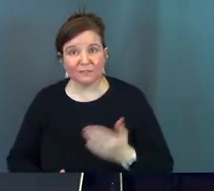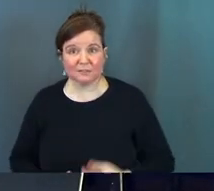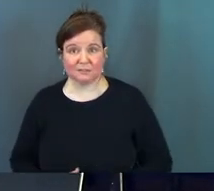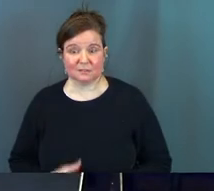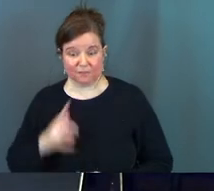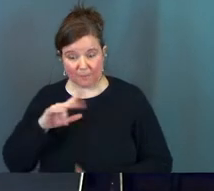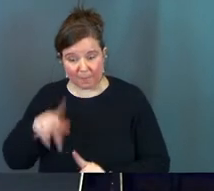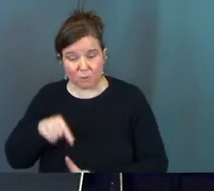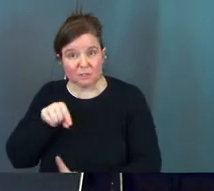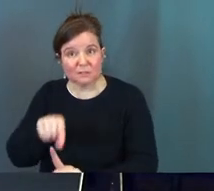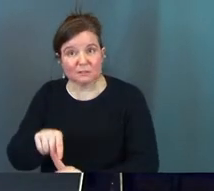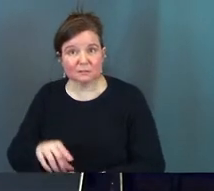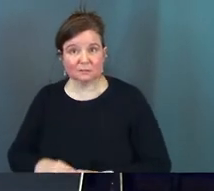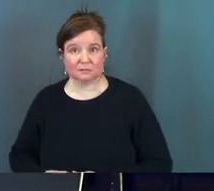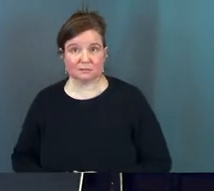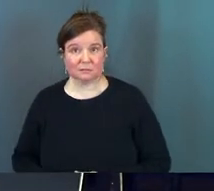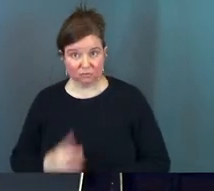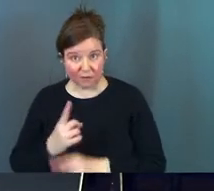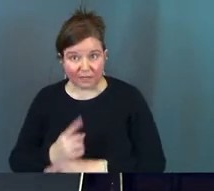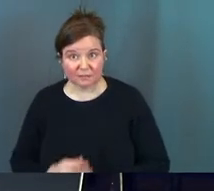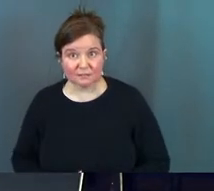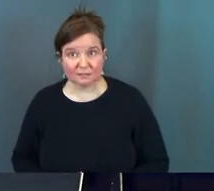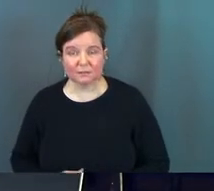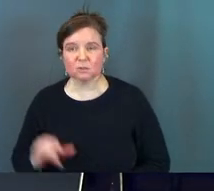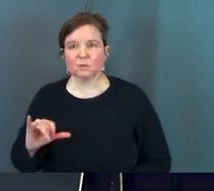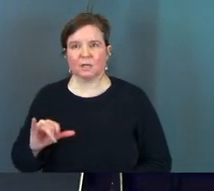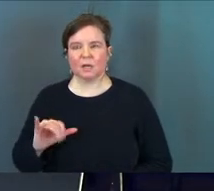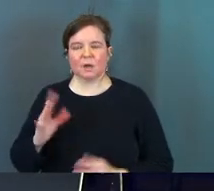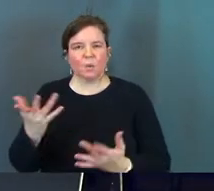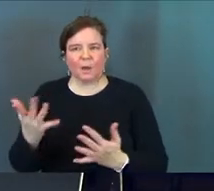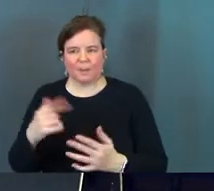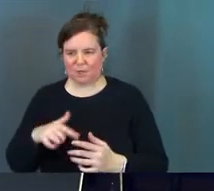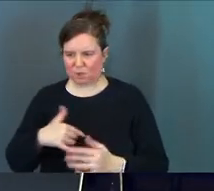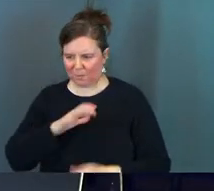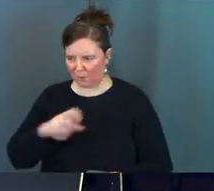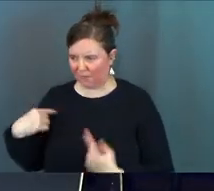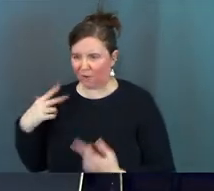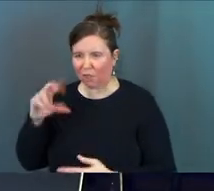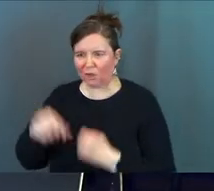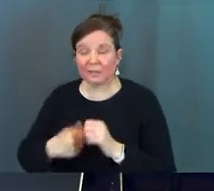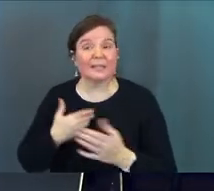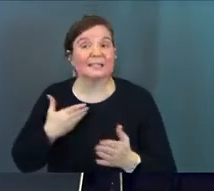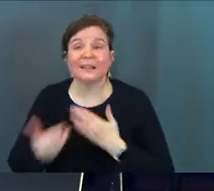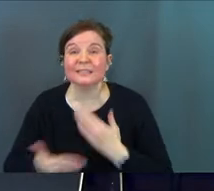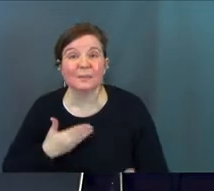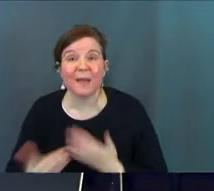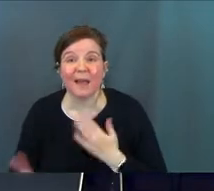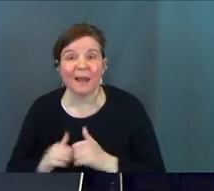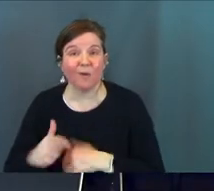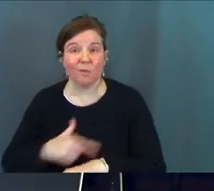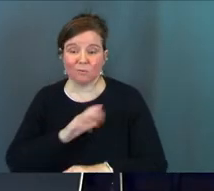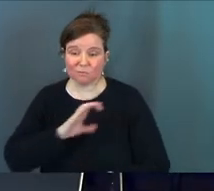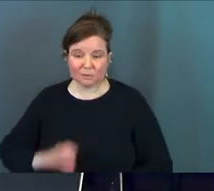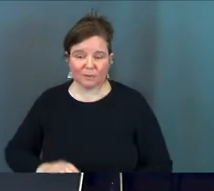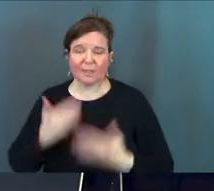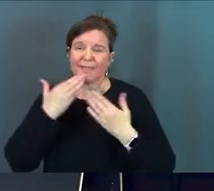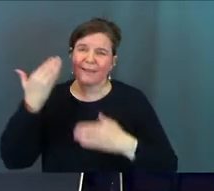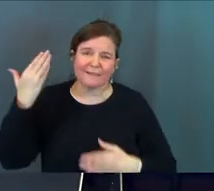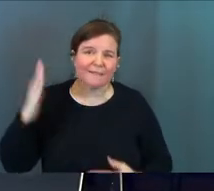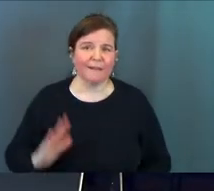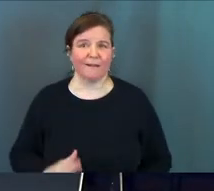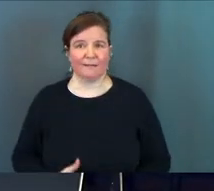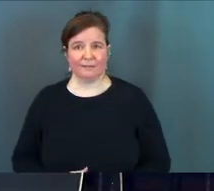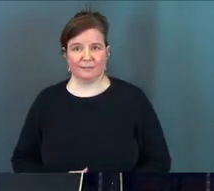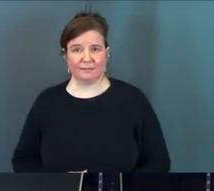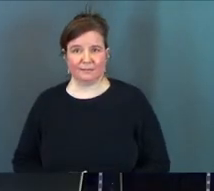from that person right and it's like wait a second you've been a Christian for three years doesn't matter thank God